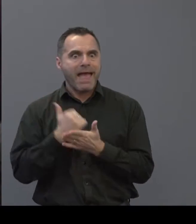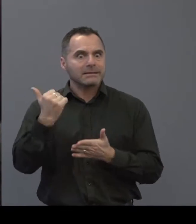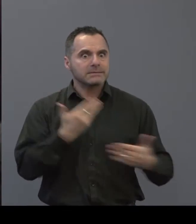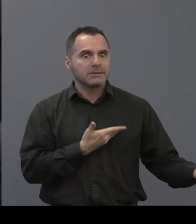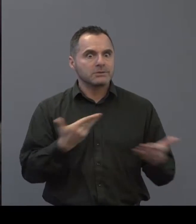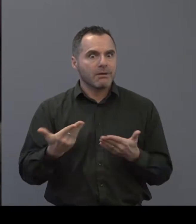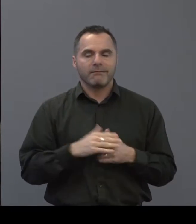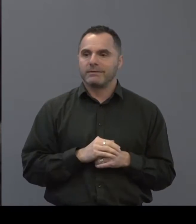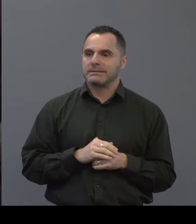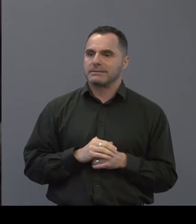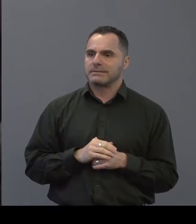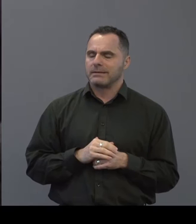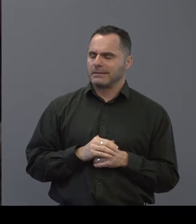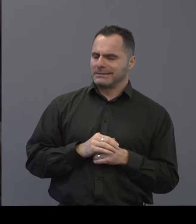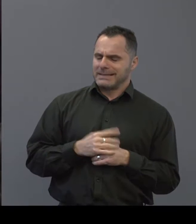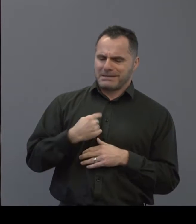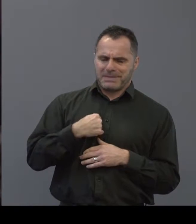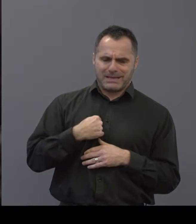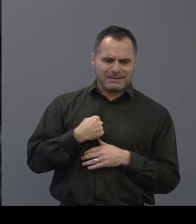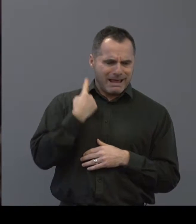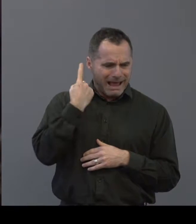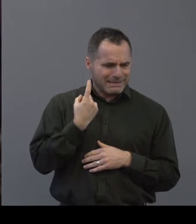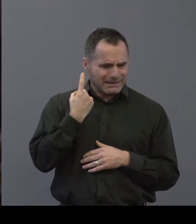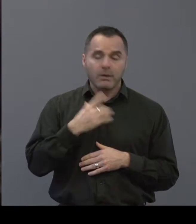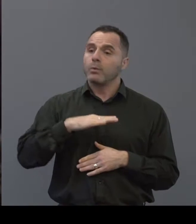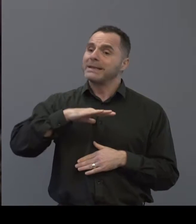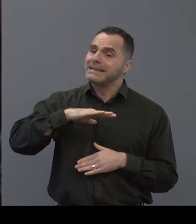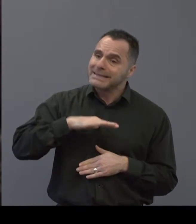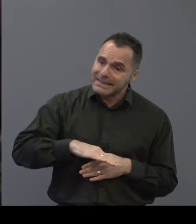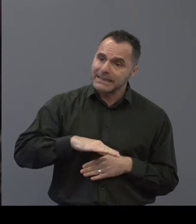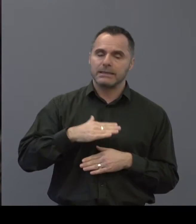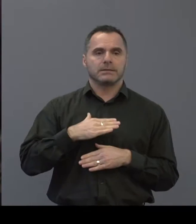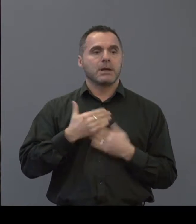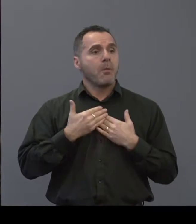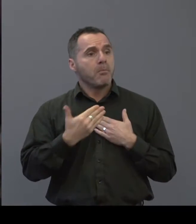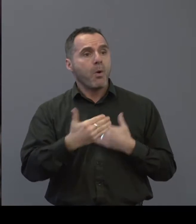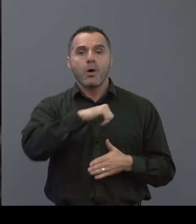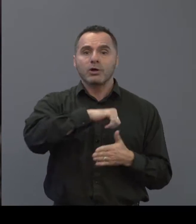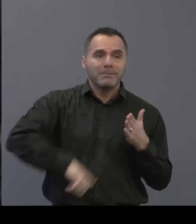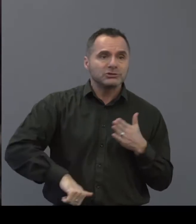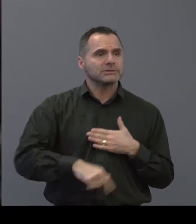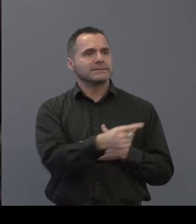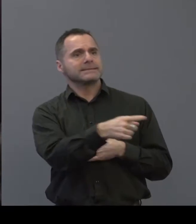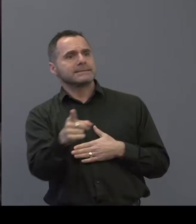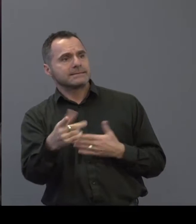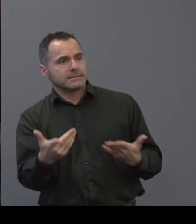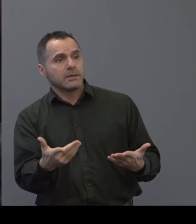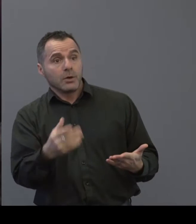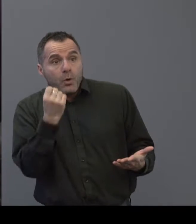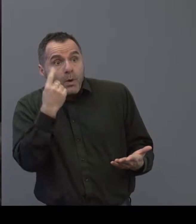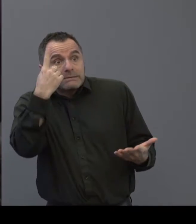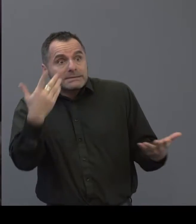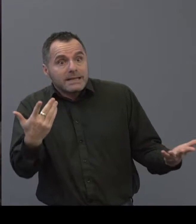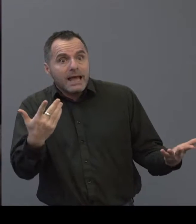service and i i just think you know we really do need to get hold of more commissioners in the room who have a greater understanding